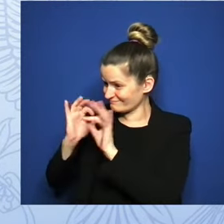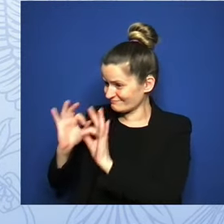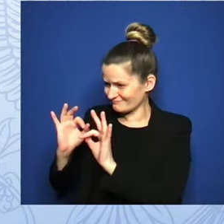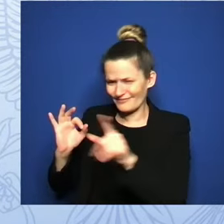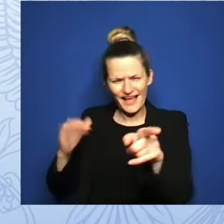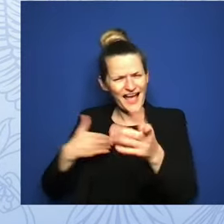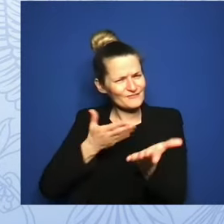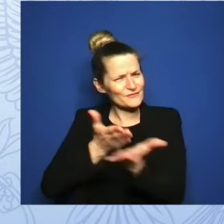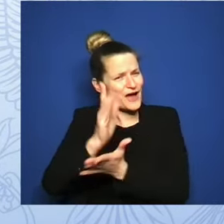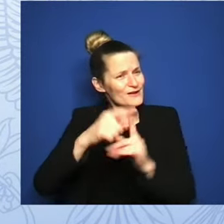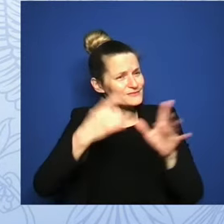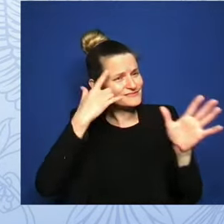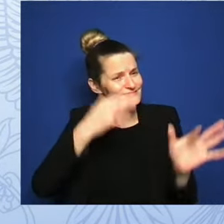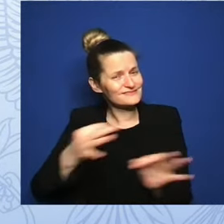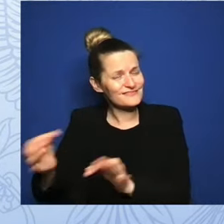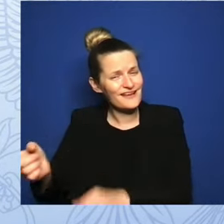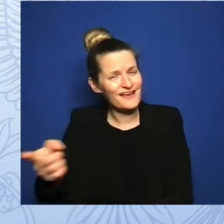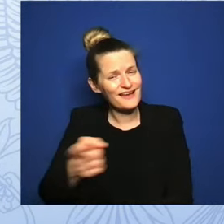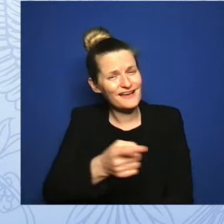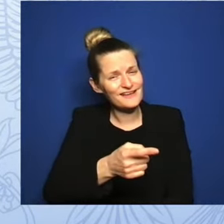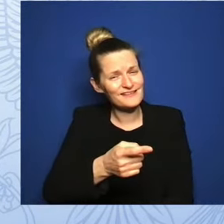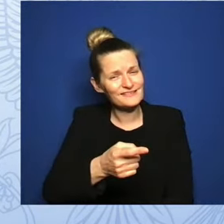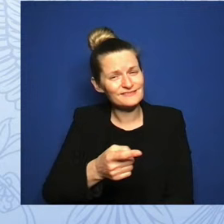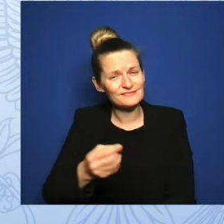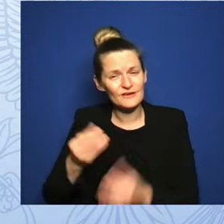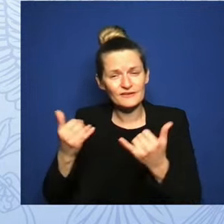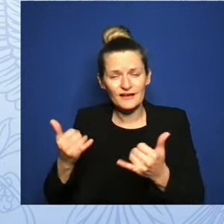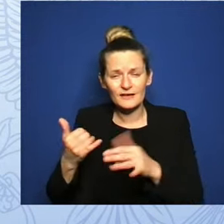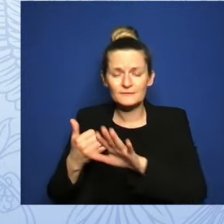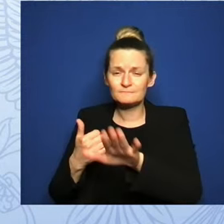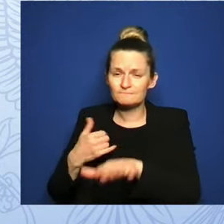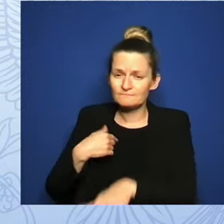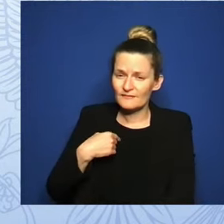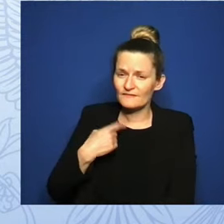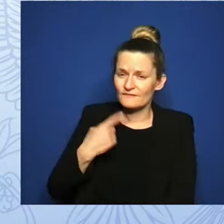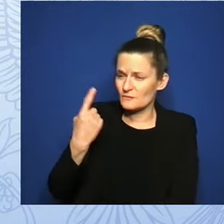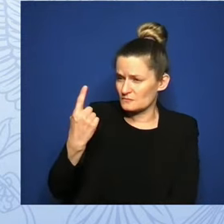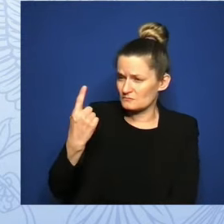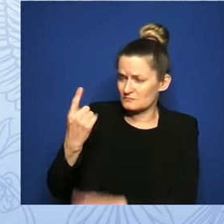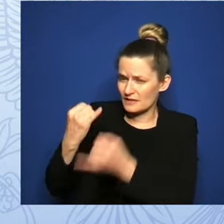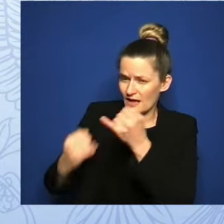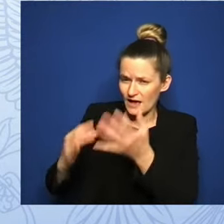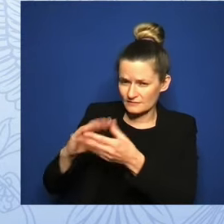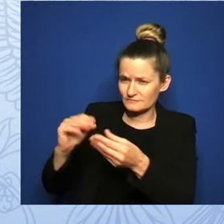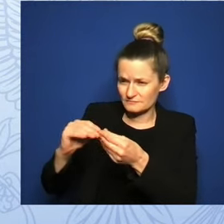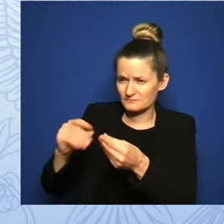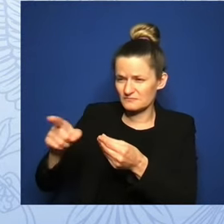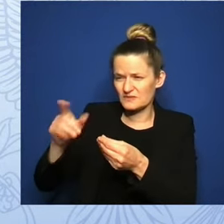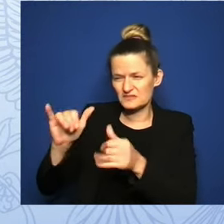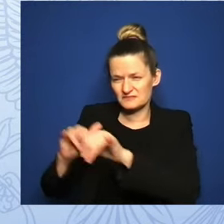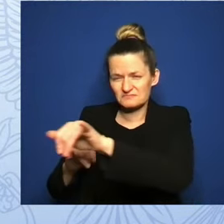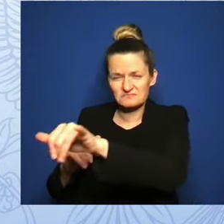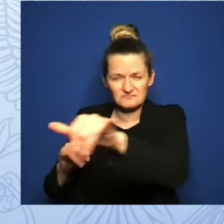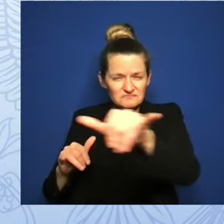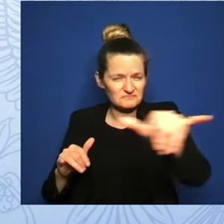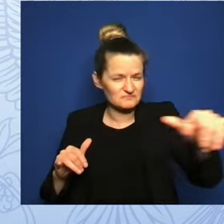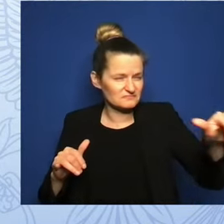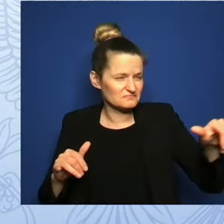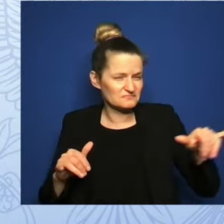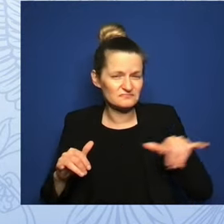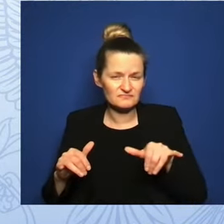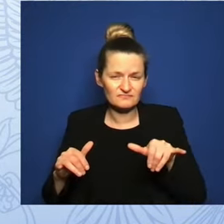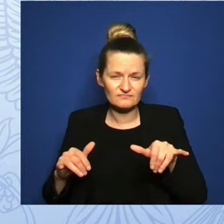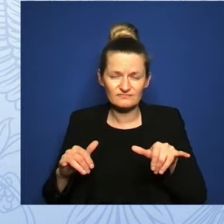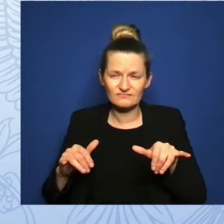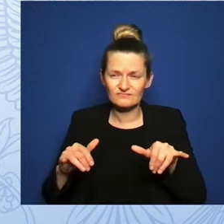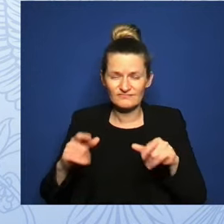The stories that we just heard and countless others that we are hearing from women all across the country underscore what we